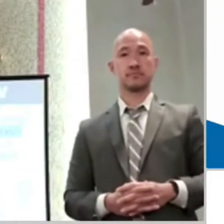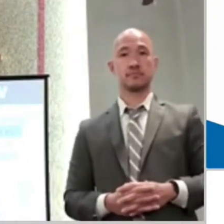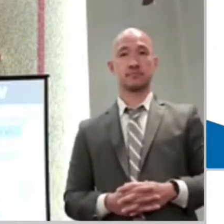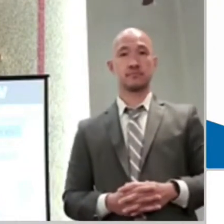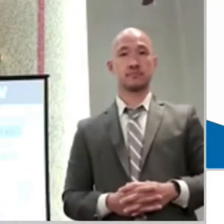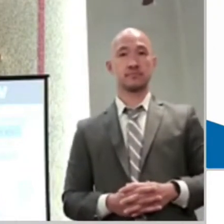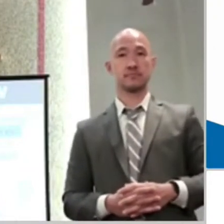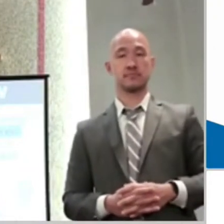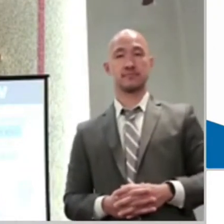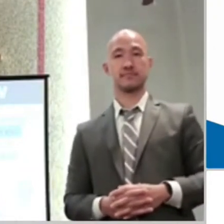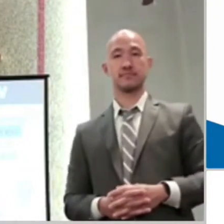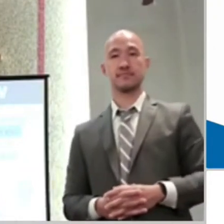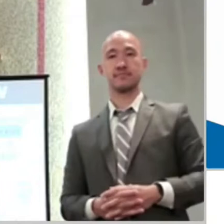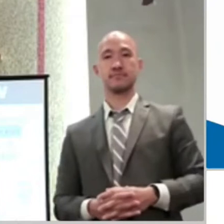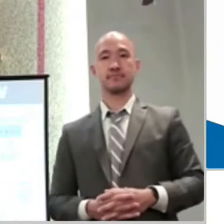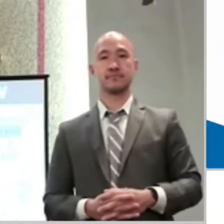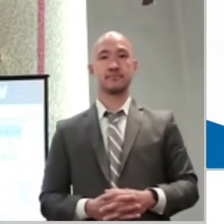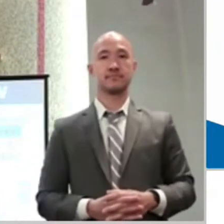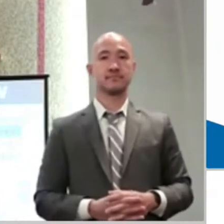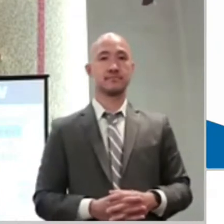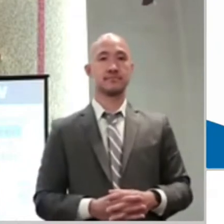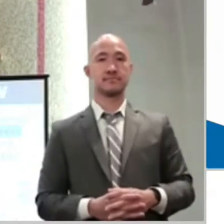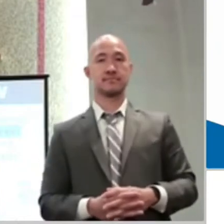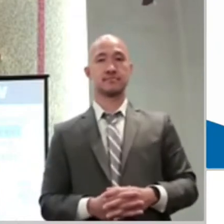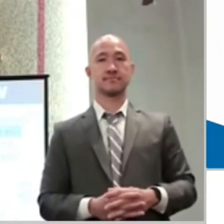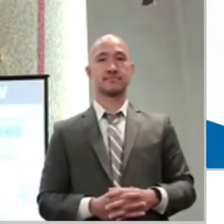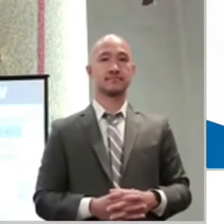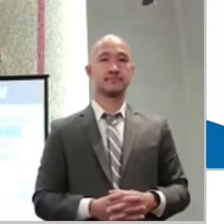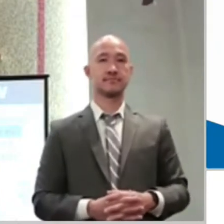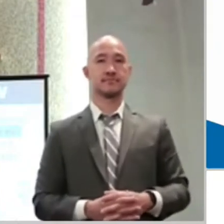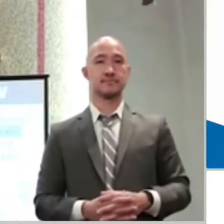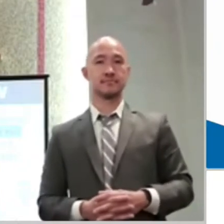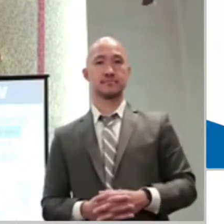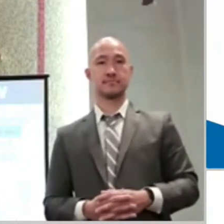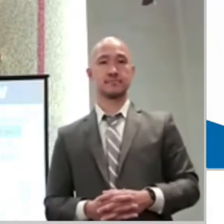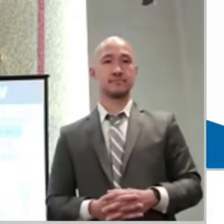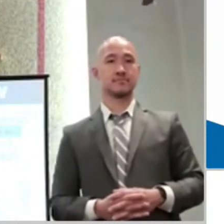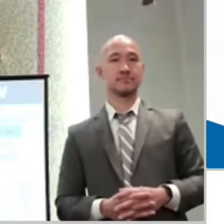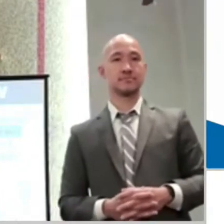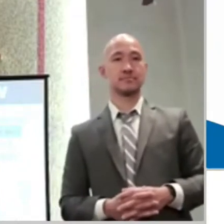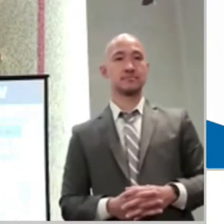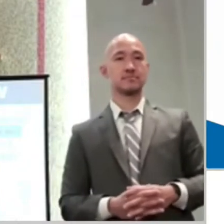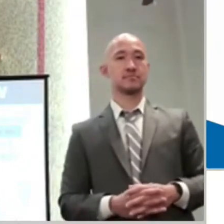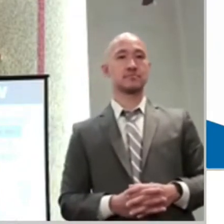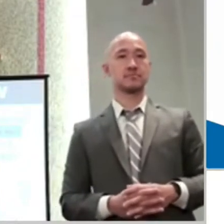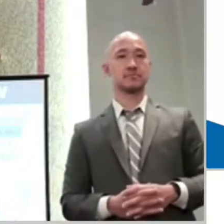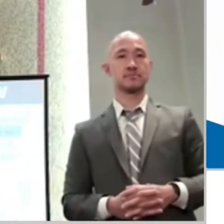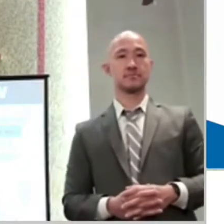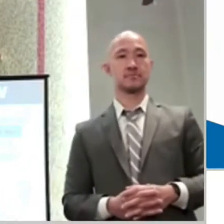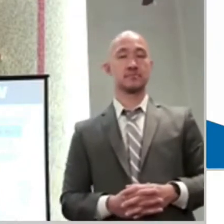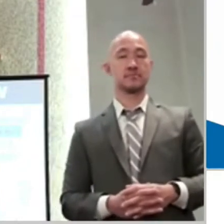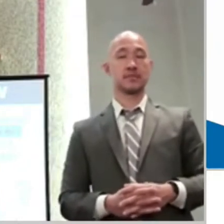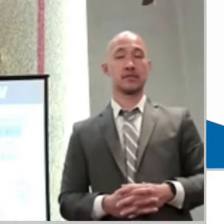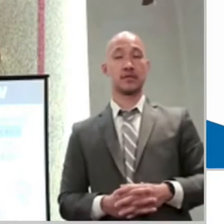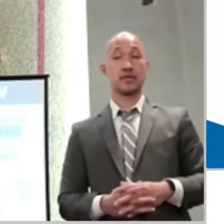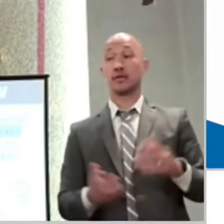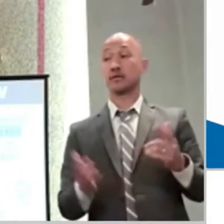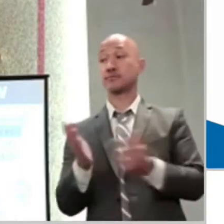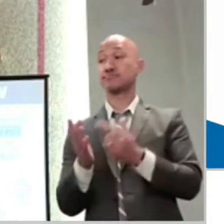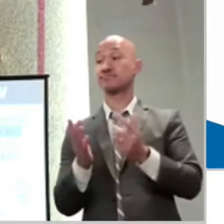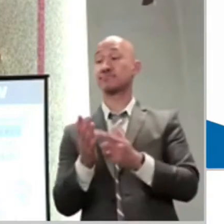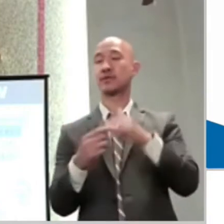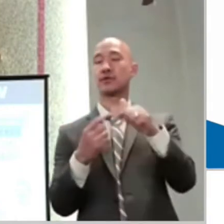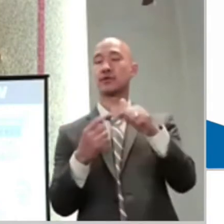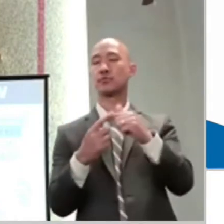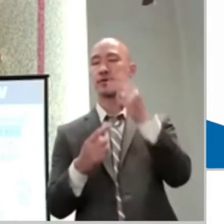soothe evil. We can't be nice to evil. We can't be enabled by evil. We need to do like Jesus did here and